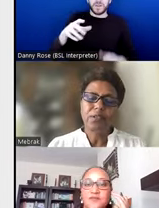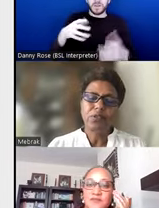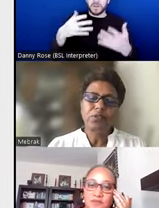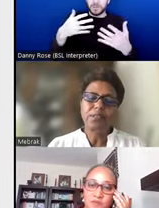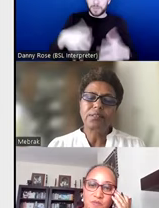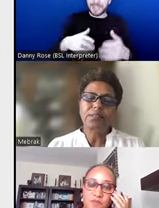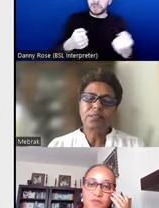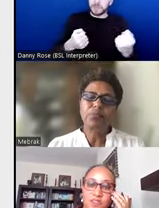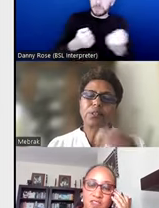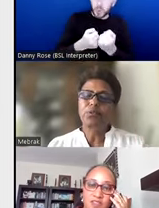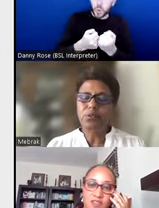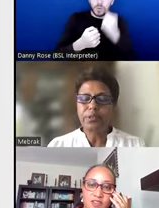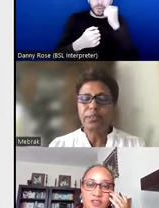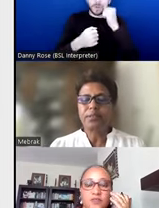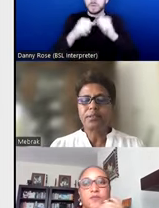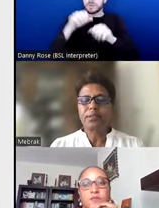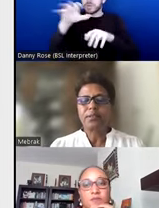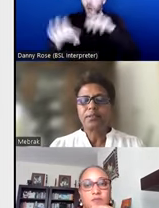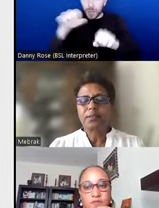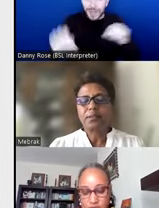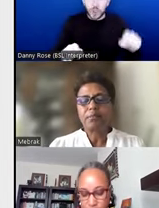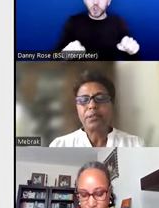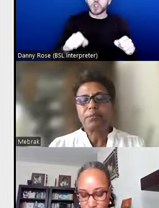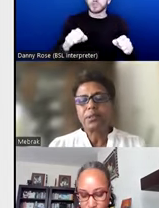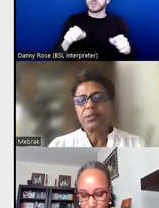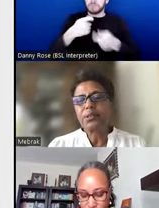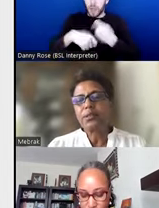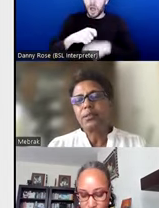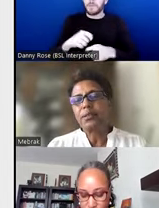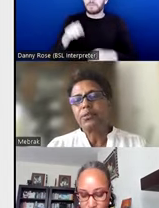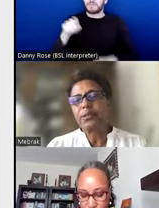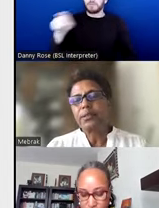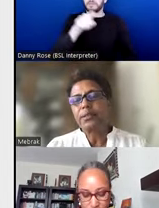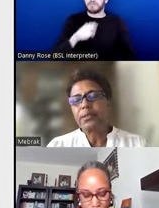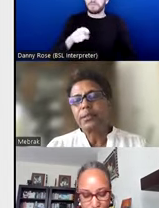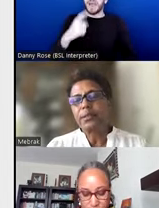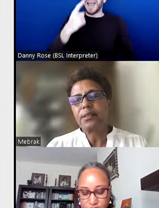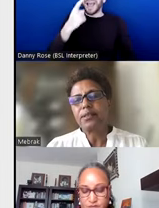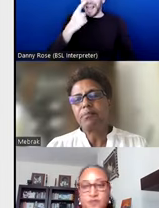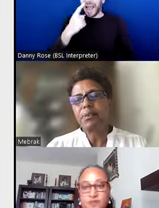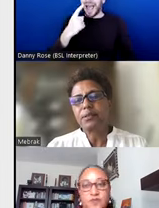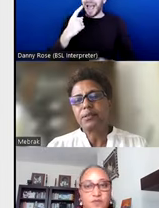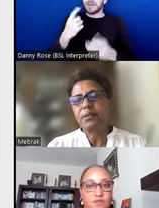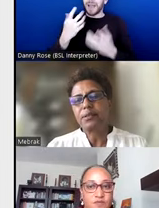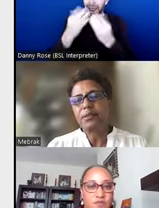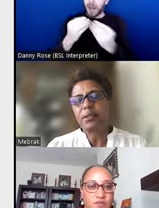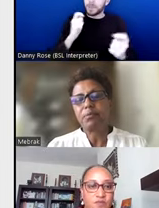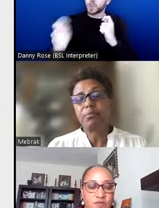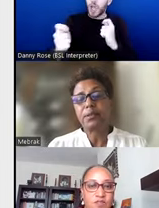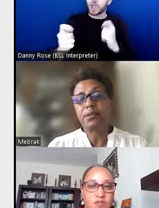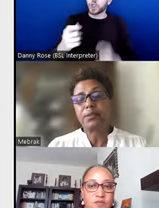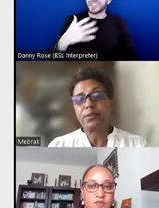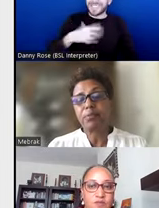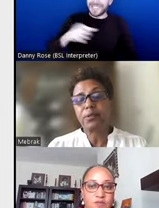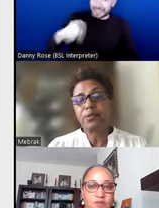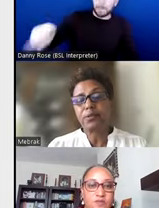colonization and went to colonize can bring about change in decolonizing. I think it has to be partners. has to